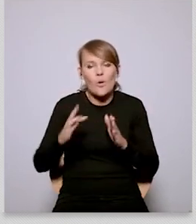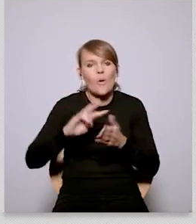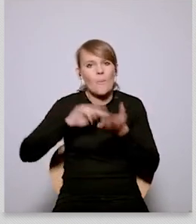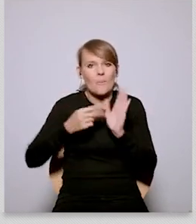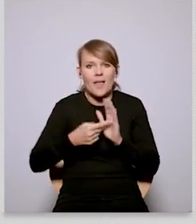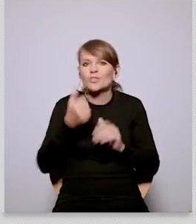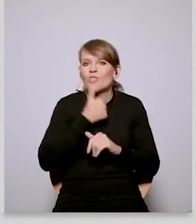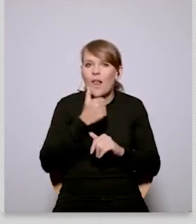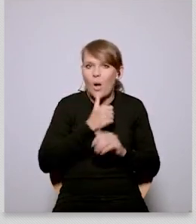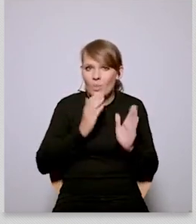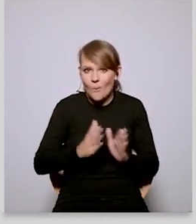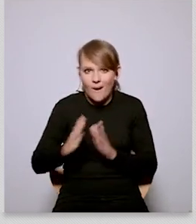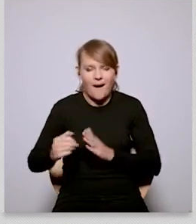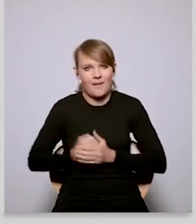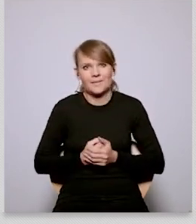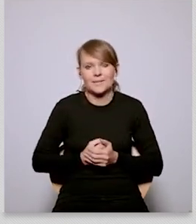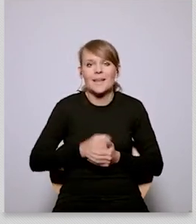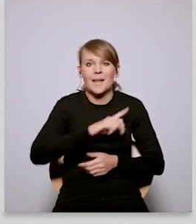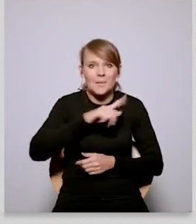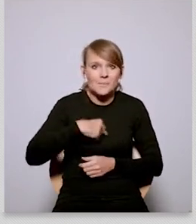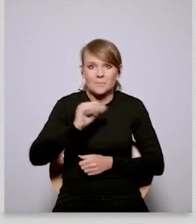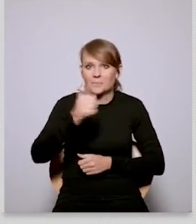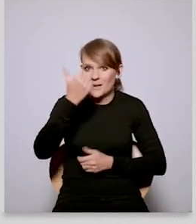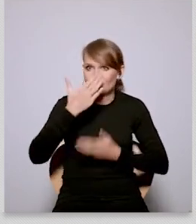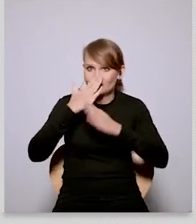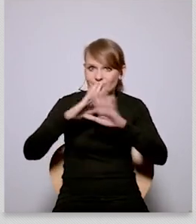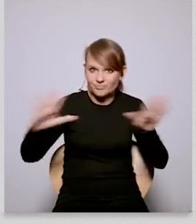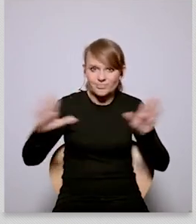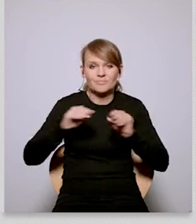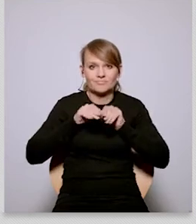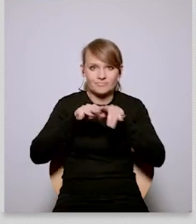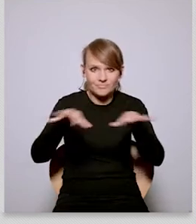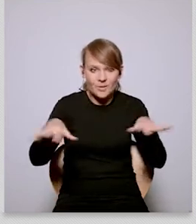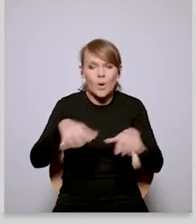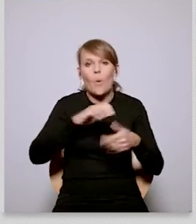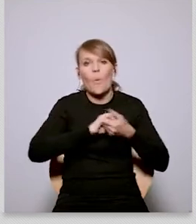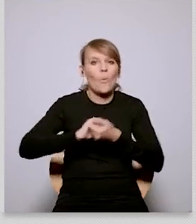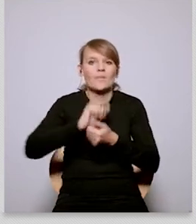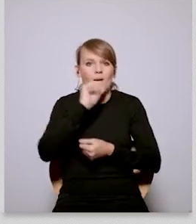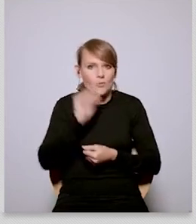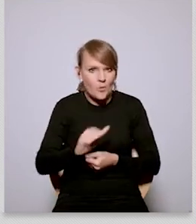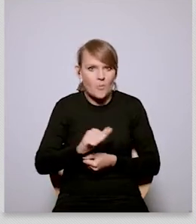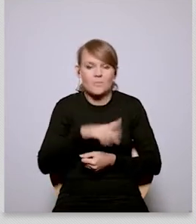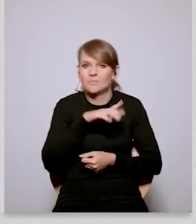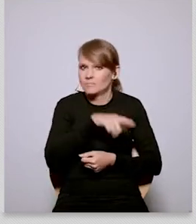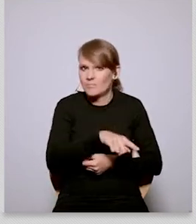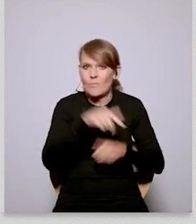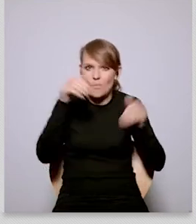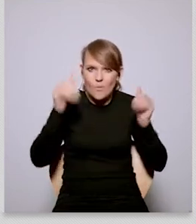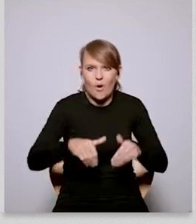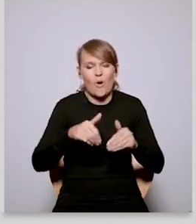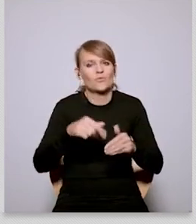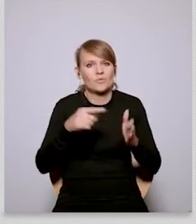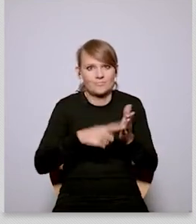uh on in the eu um uh implementing this and showing that the socio